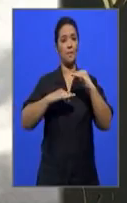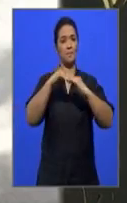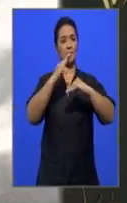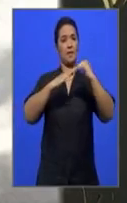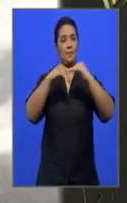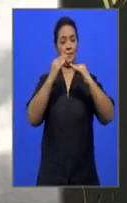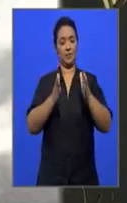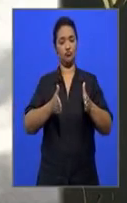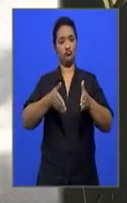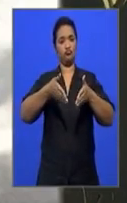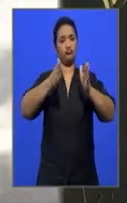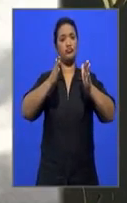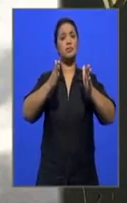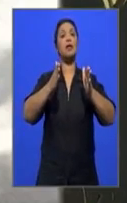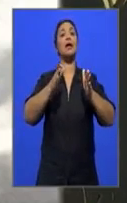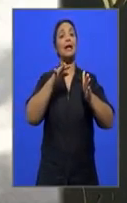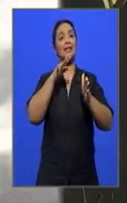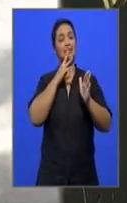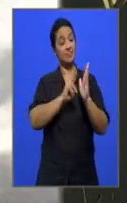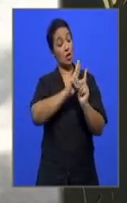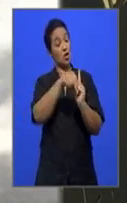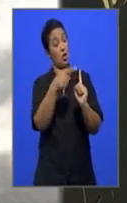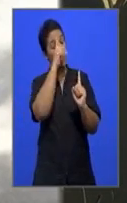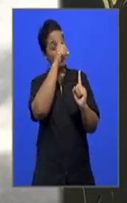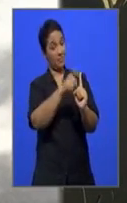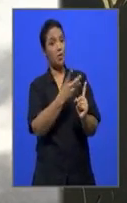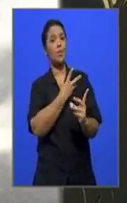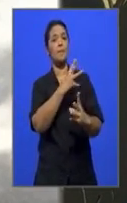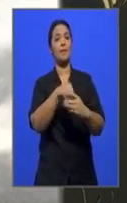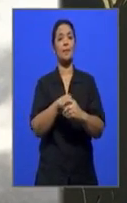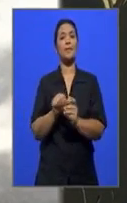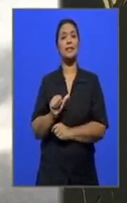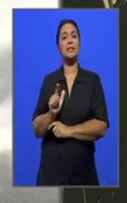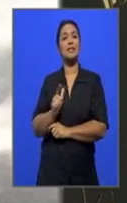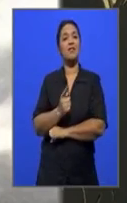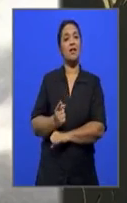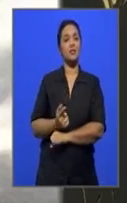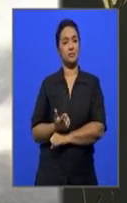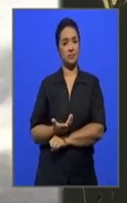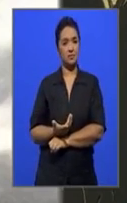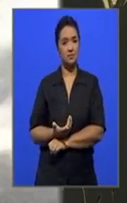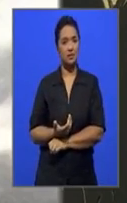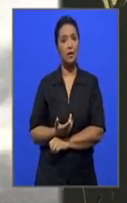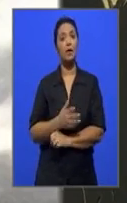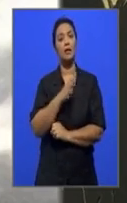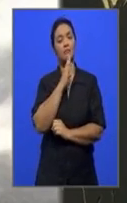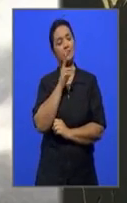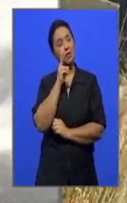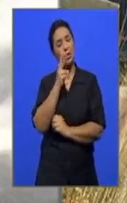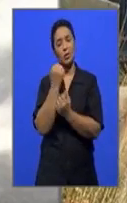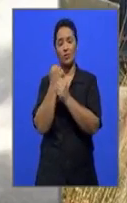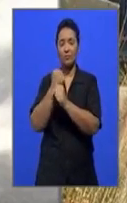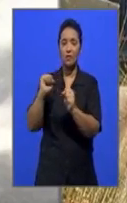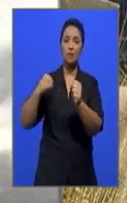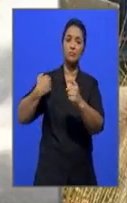commemorating the role of Nelson Mandela in public life, these 67 years in public life, but also looking at the whole struggle for freedom.